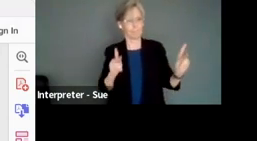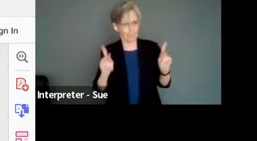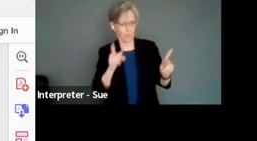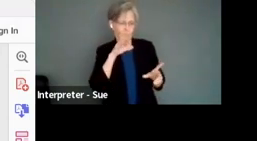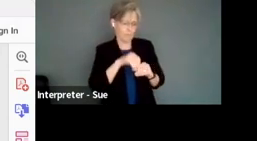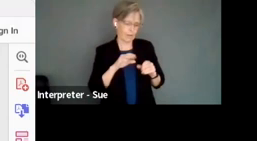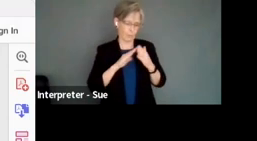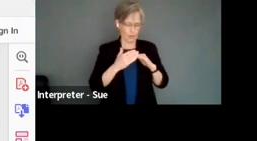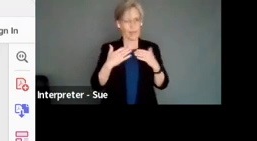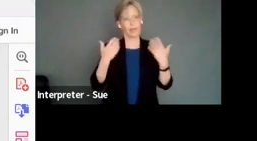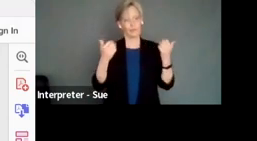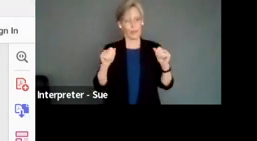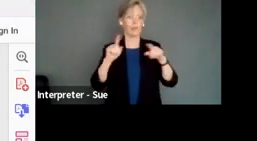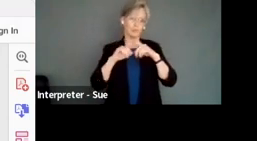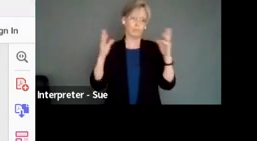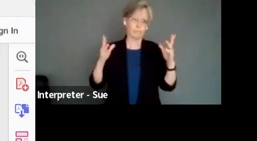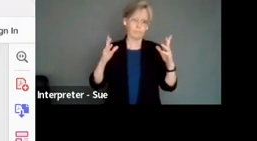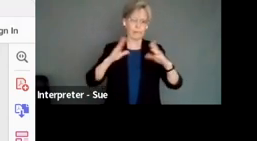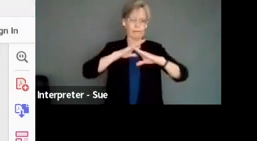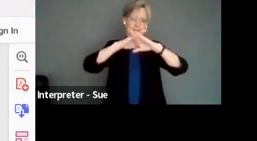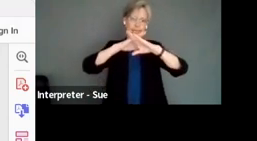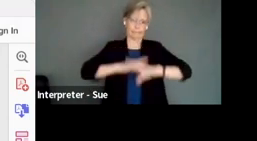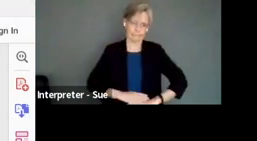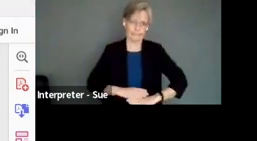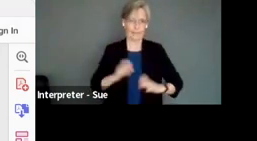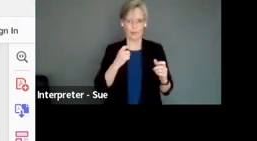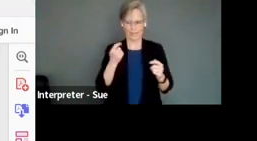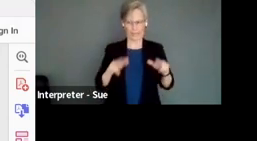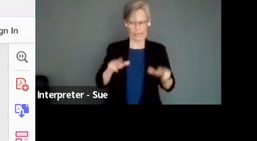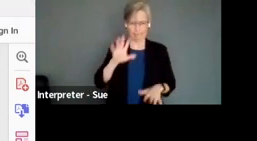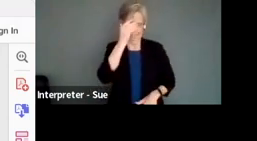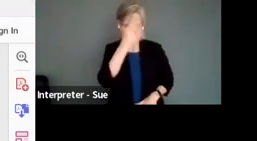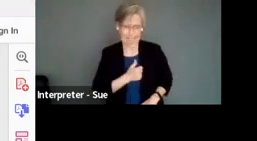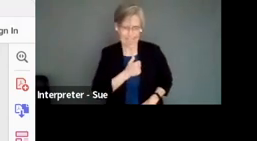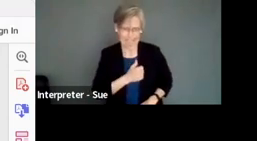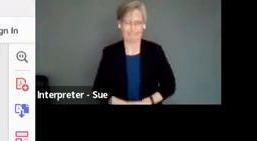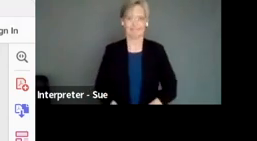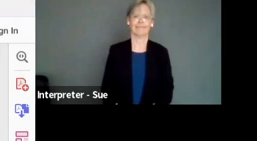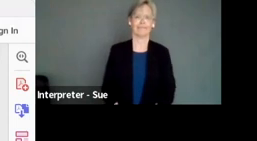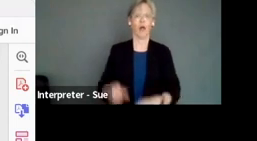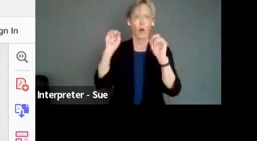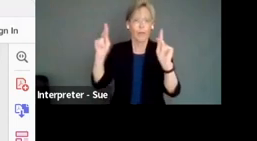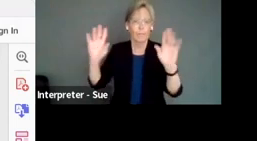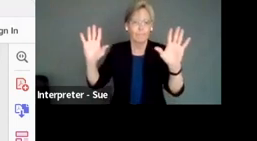community and I try to break down those power barriers. I'm sorry if I put you in an awkward position. Okay.